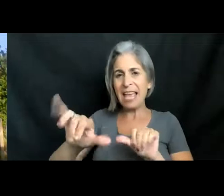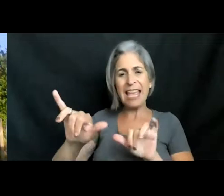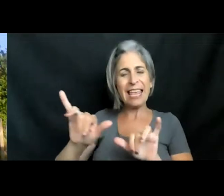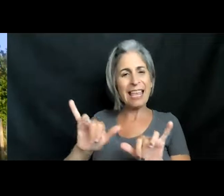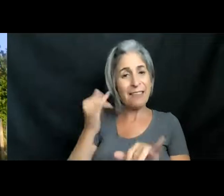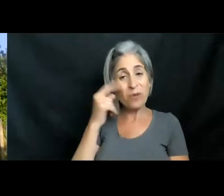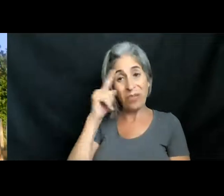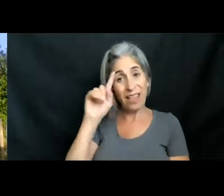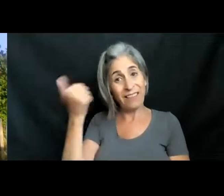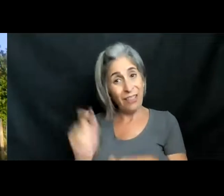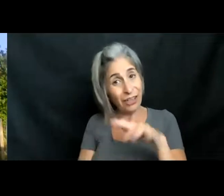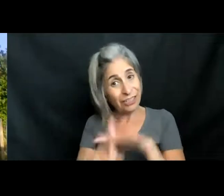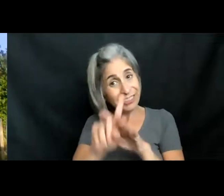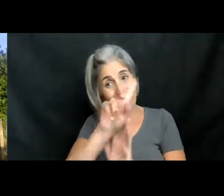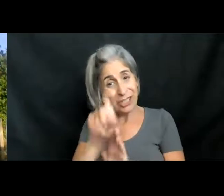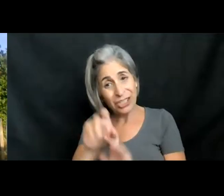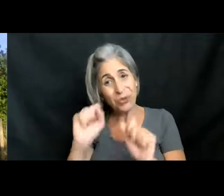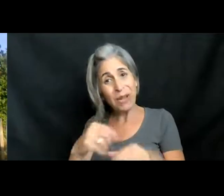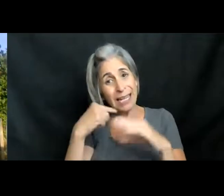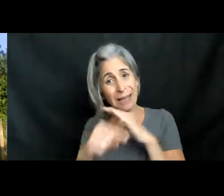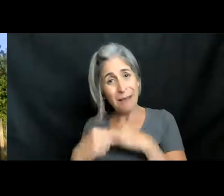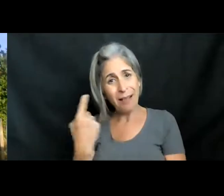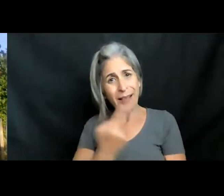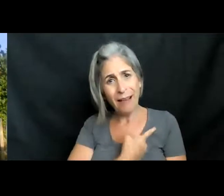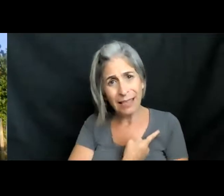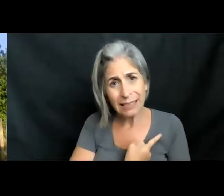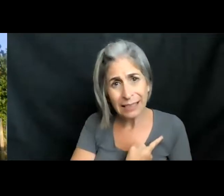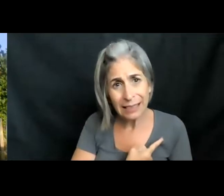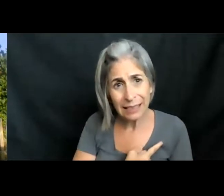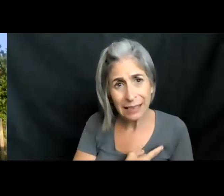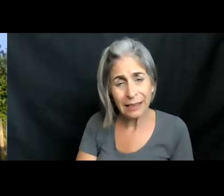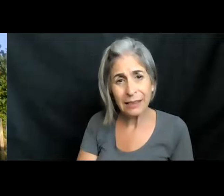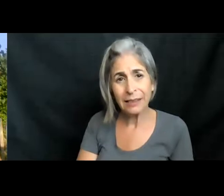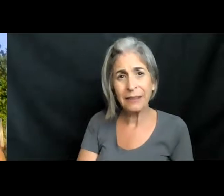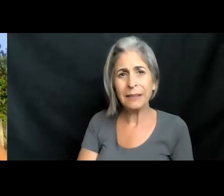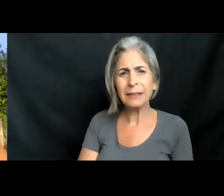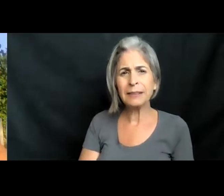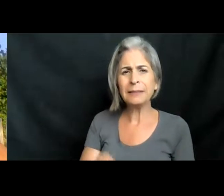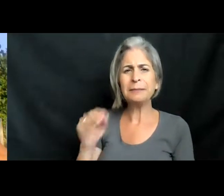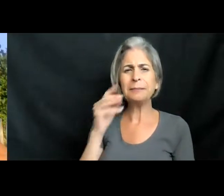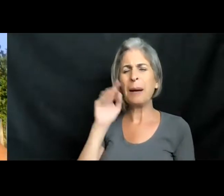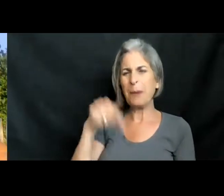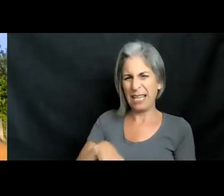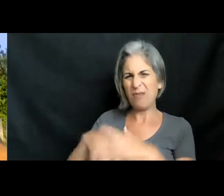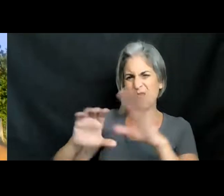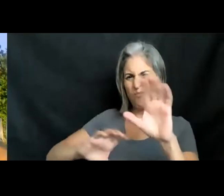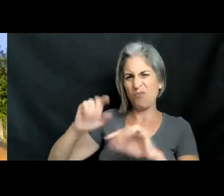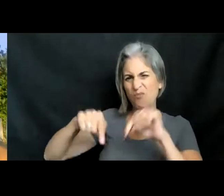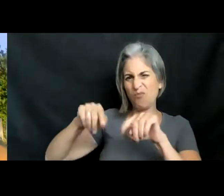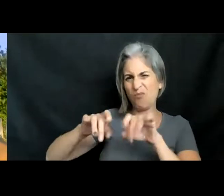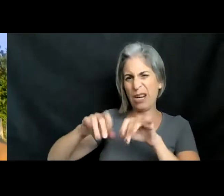think of a question later, you could always email us at meek, M-E-E-C, at nova.edu. I'll put that in the chat.